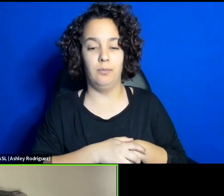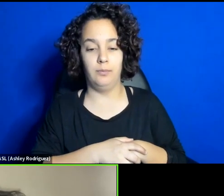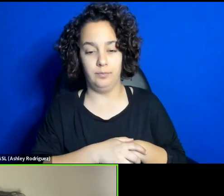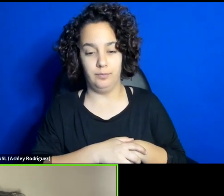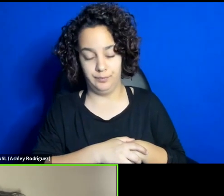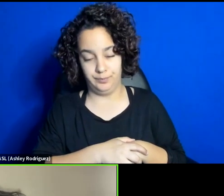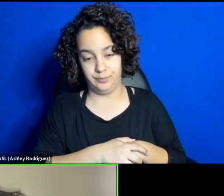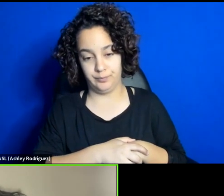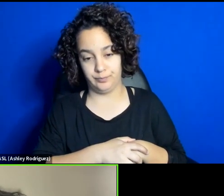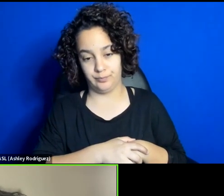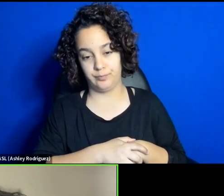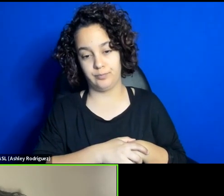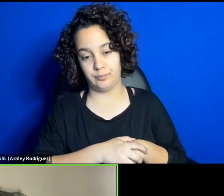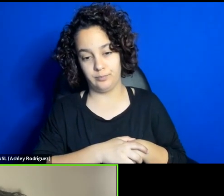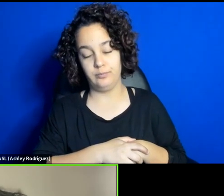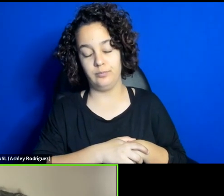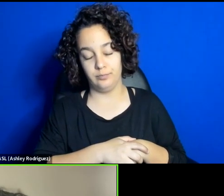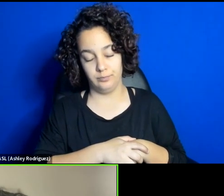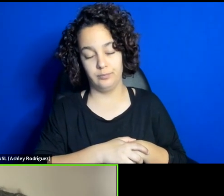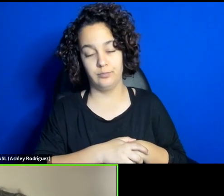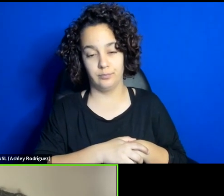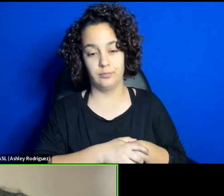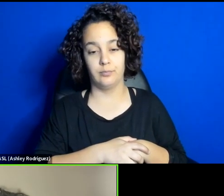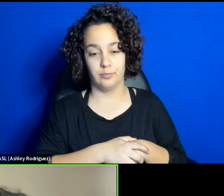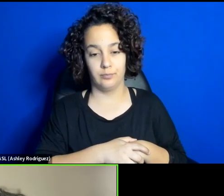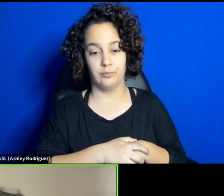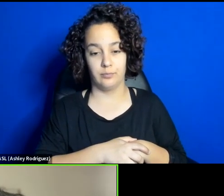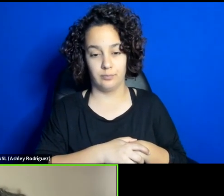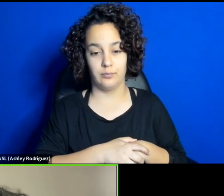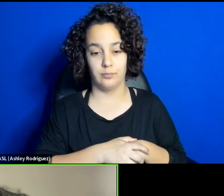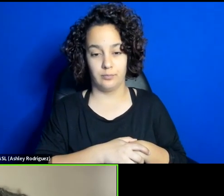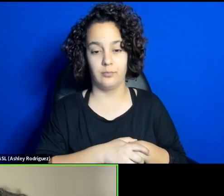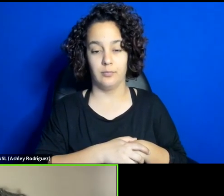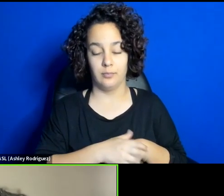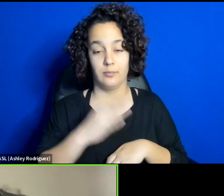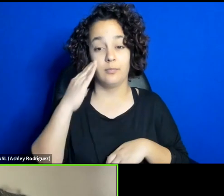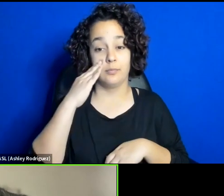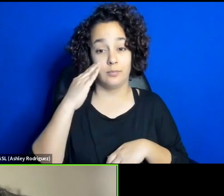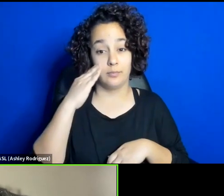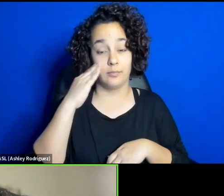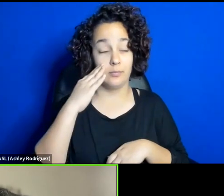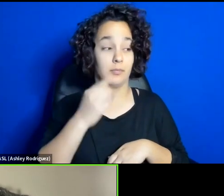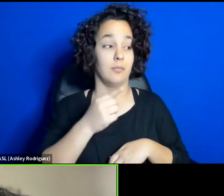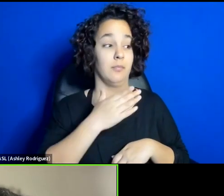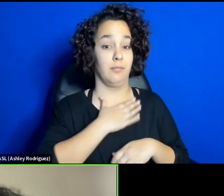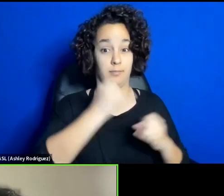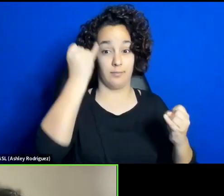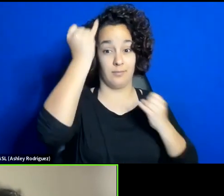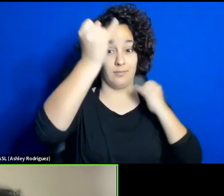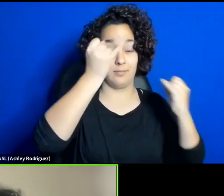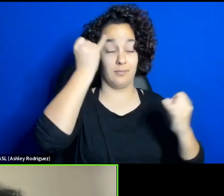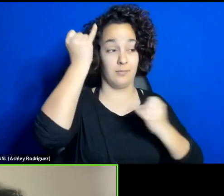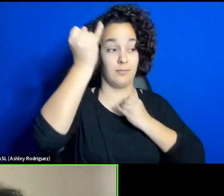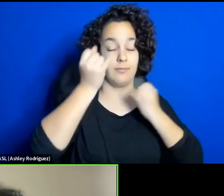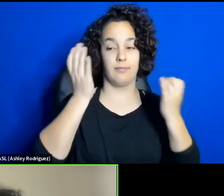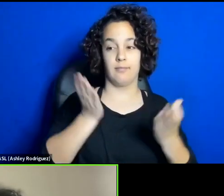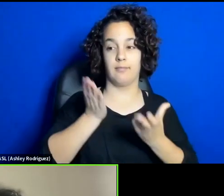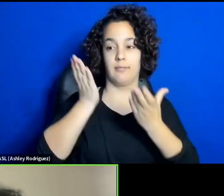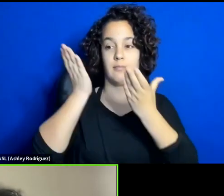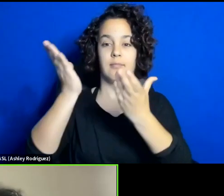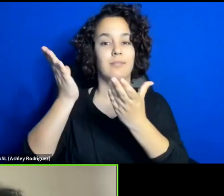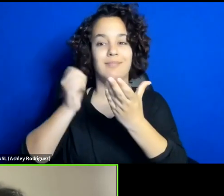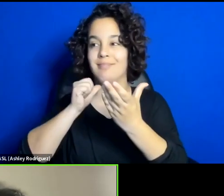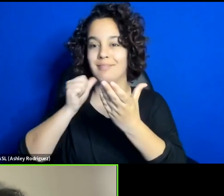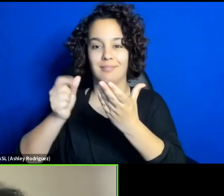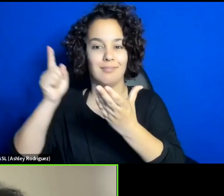of aesthetics that they would like to bring on a state, on the stage, sorry, not what the state is